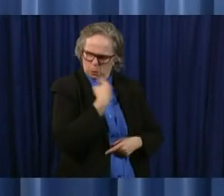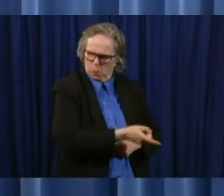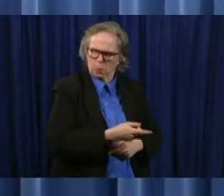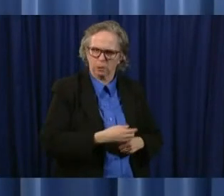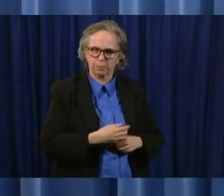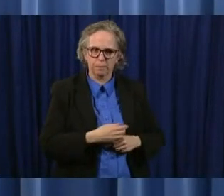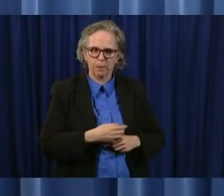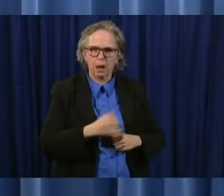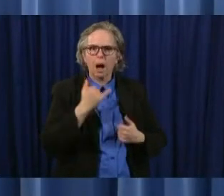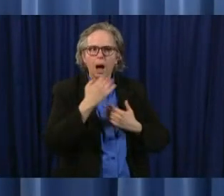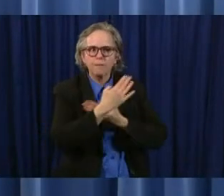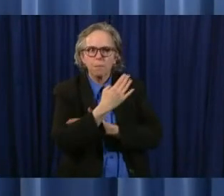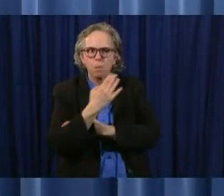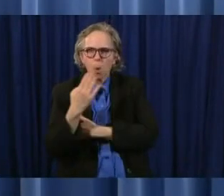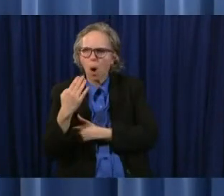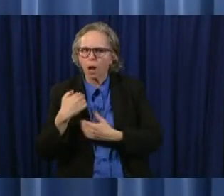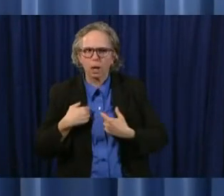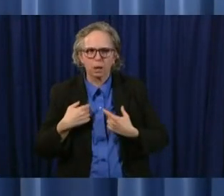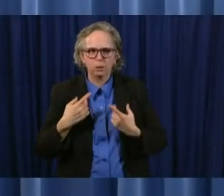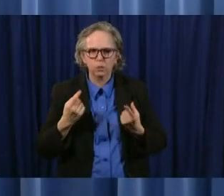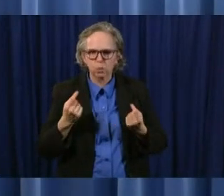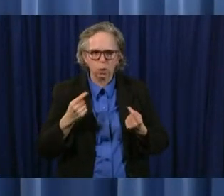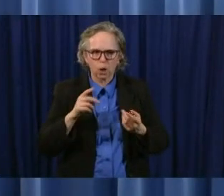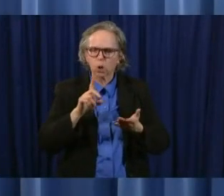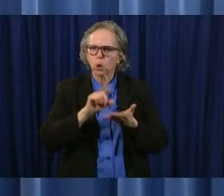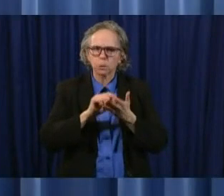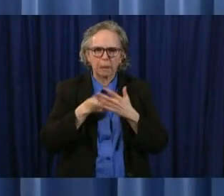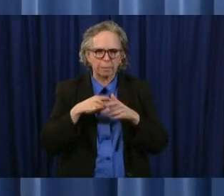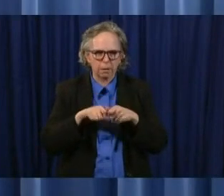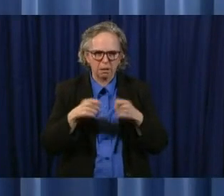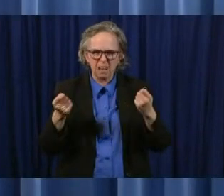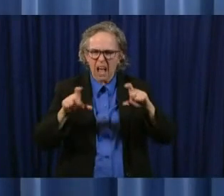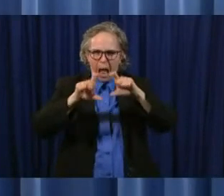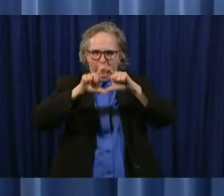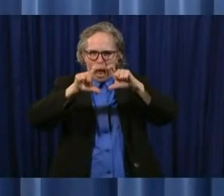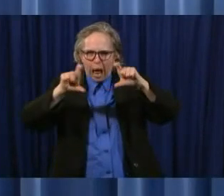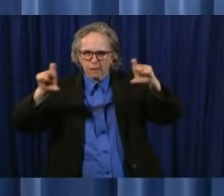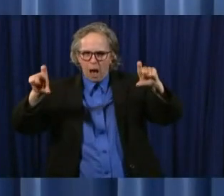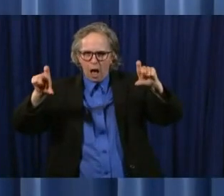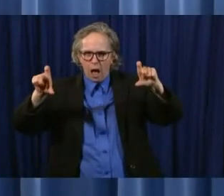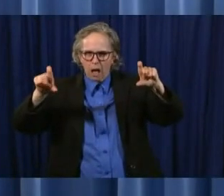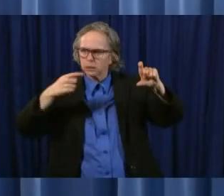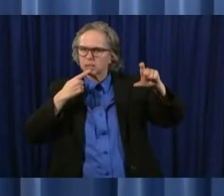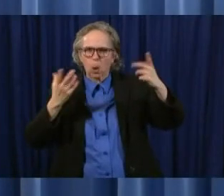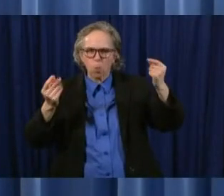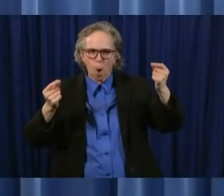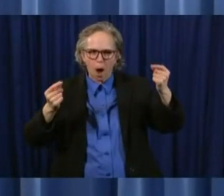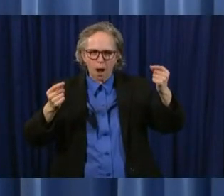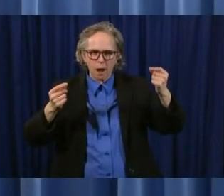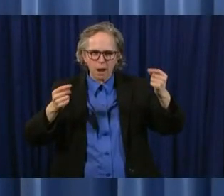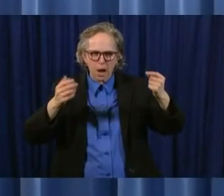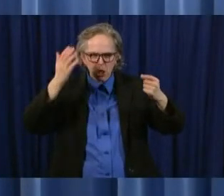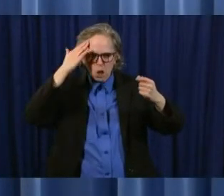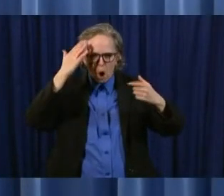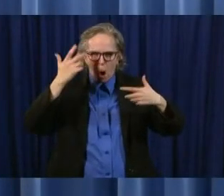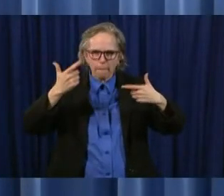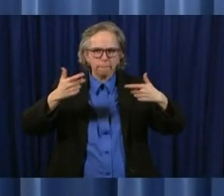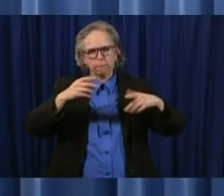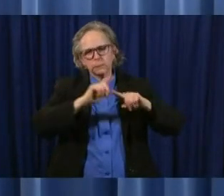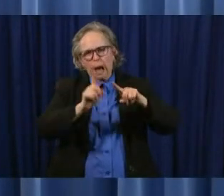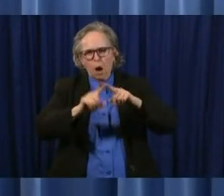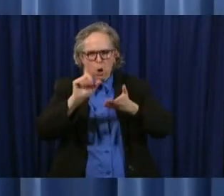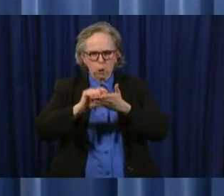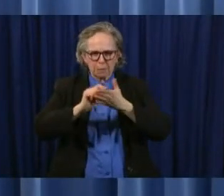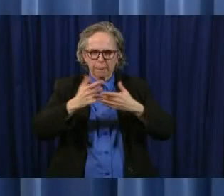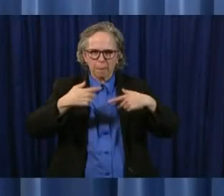newspapers uh the the headlines of the newspapers the major newspapers across the state of ohio it's just always instructive to see how